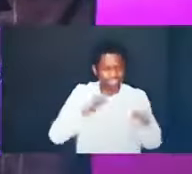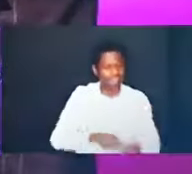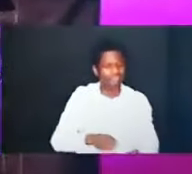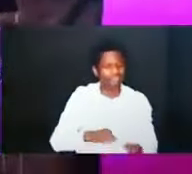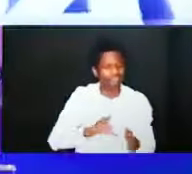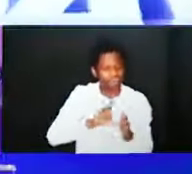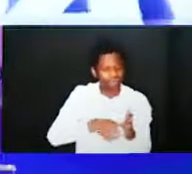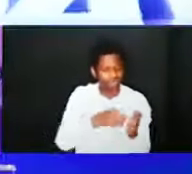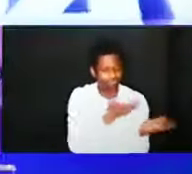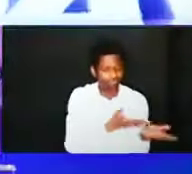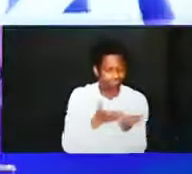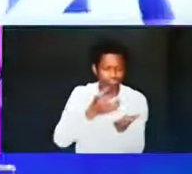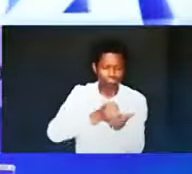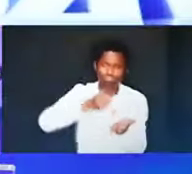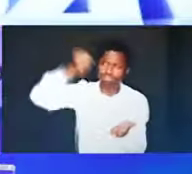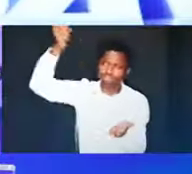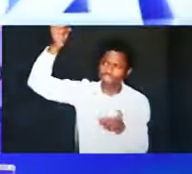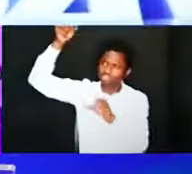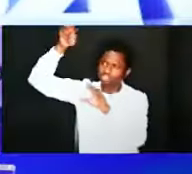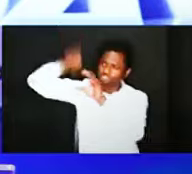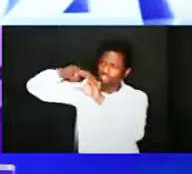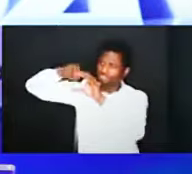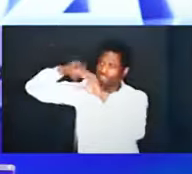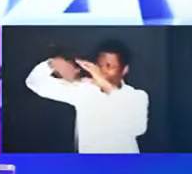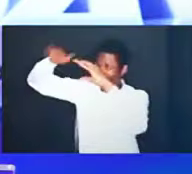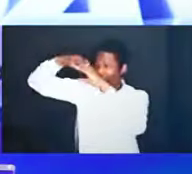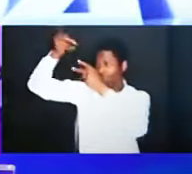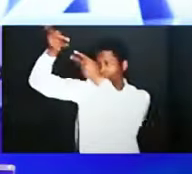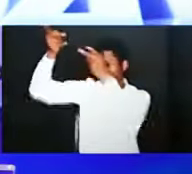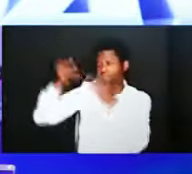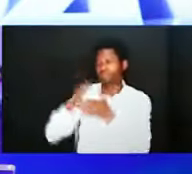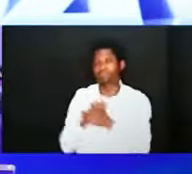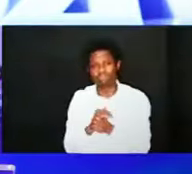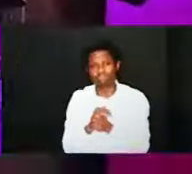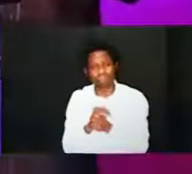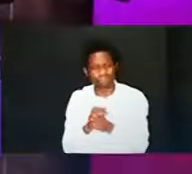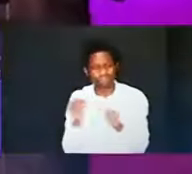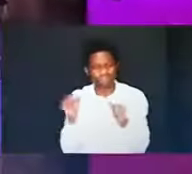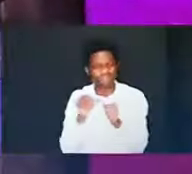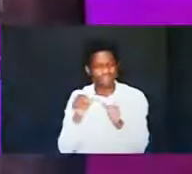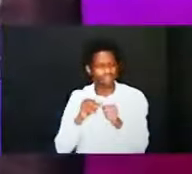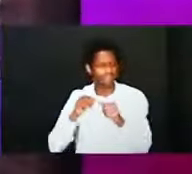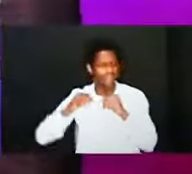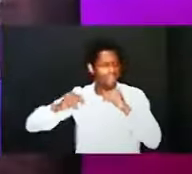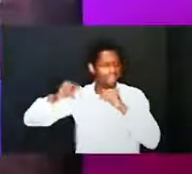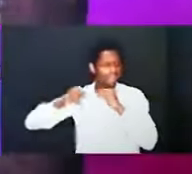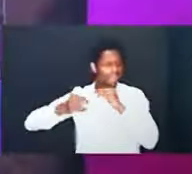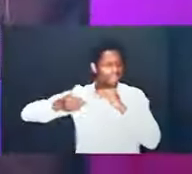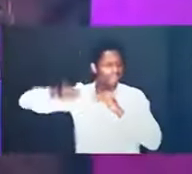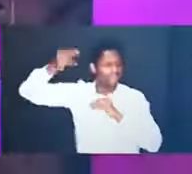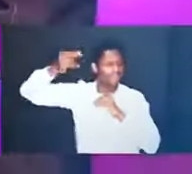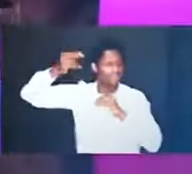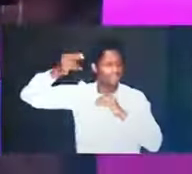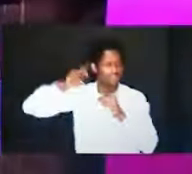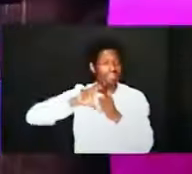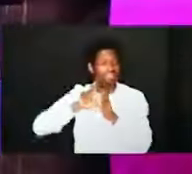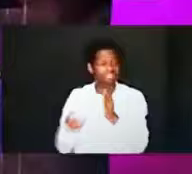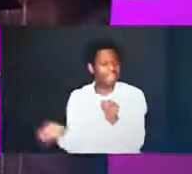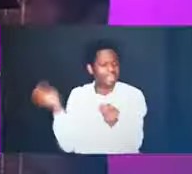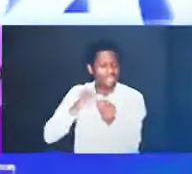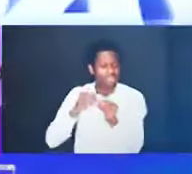not just above but far above all rule